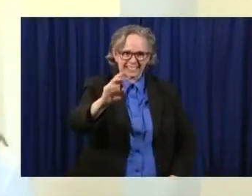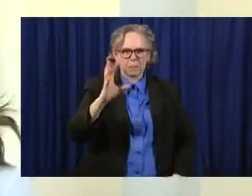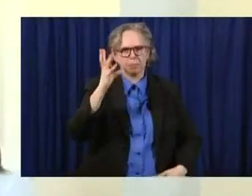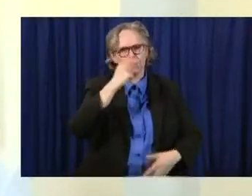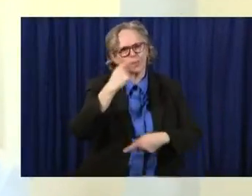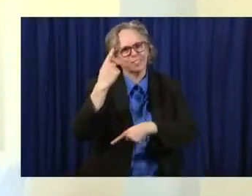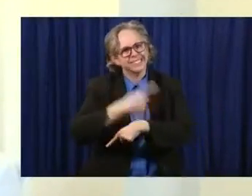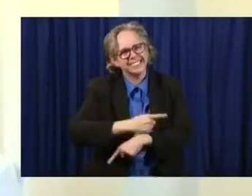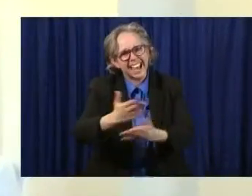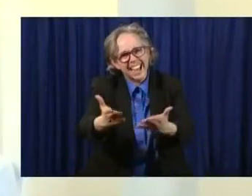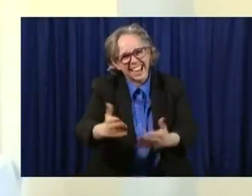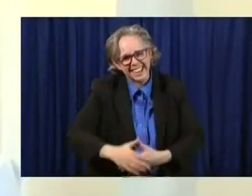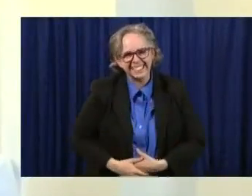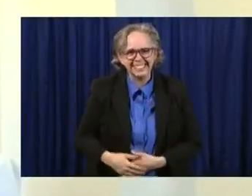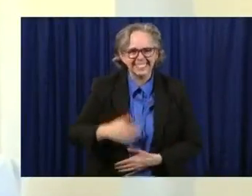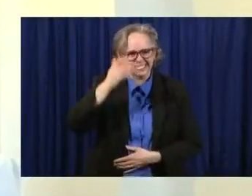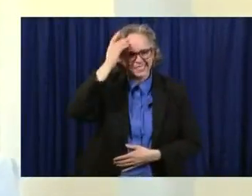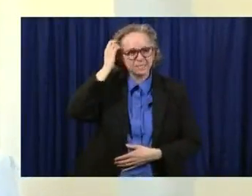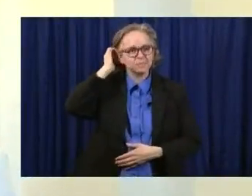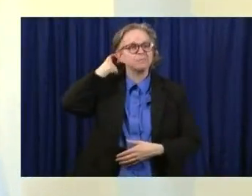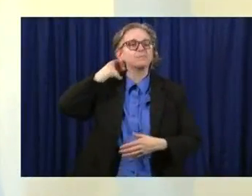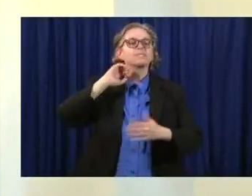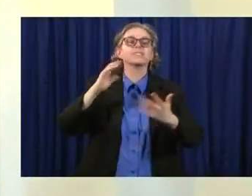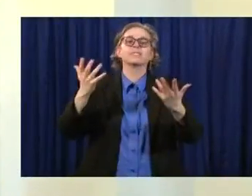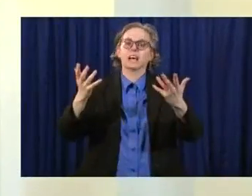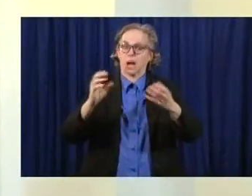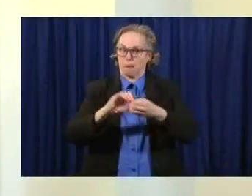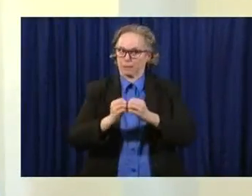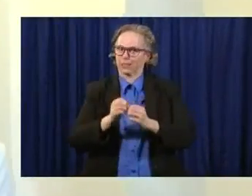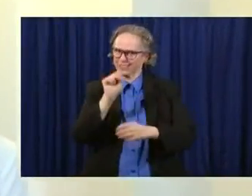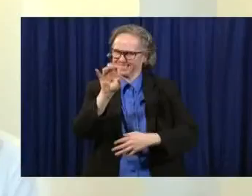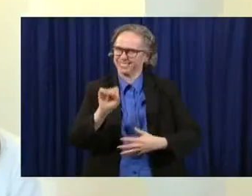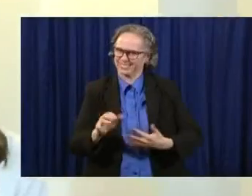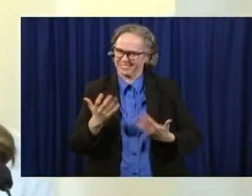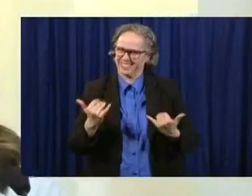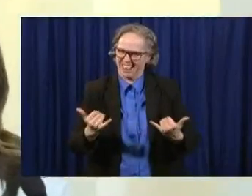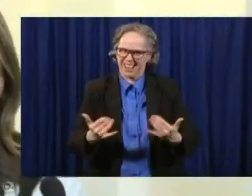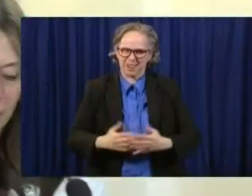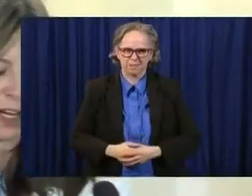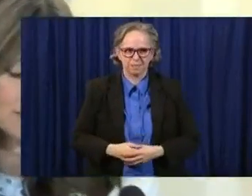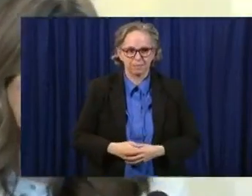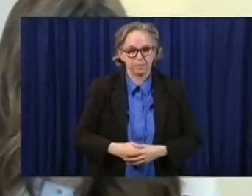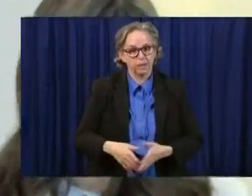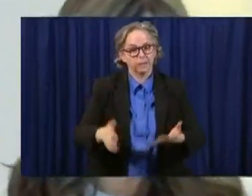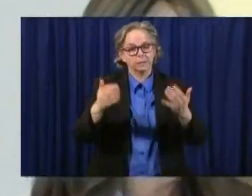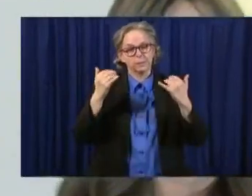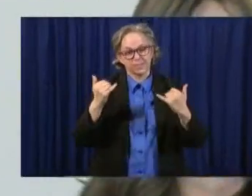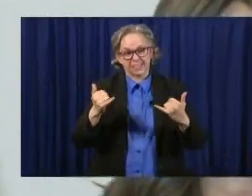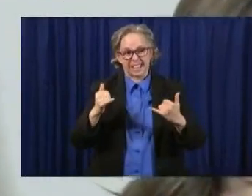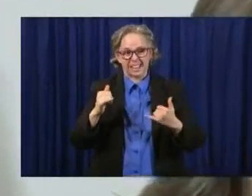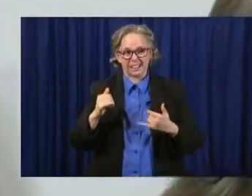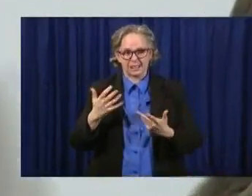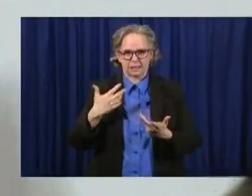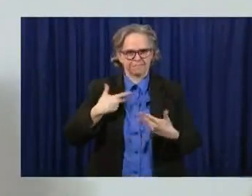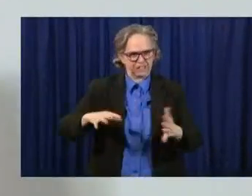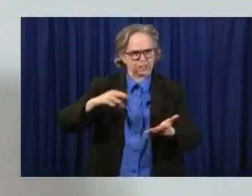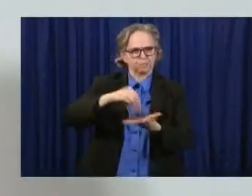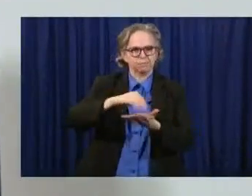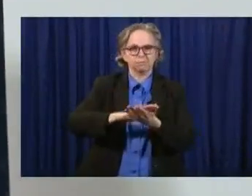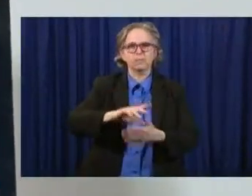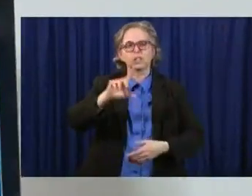with our statistics. Today, at this point in Ohio, we have documented 20